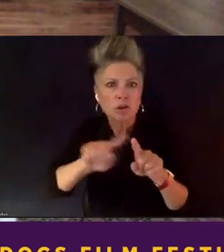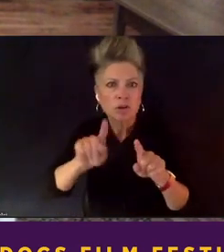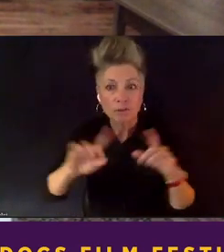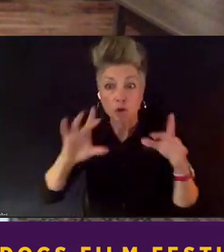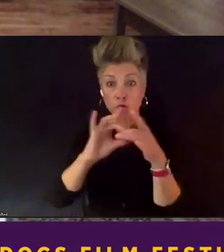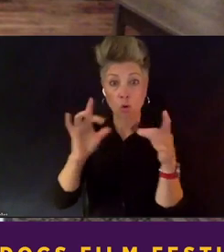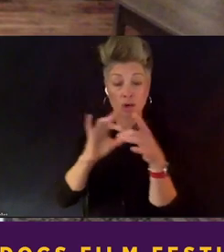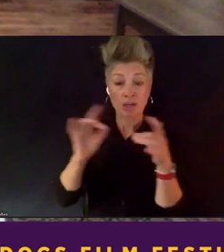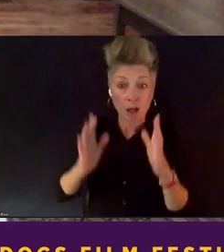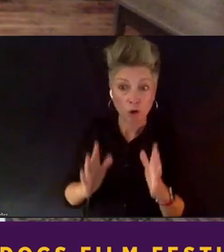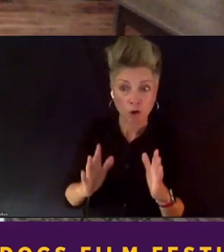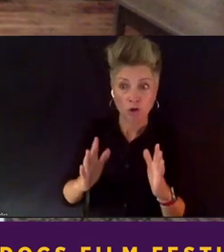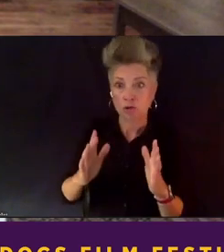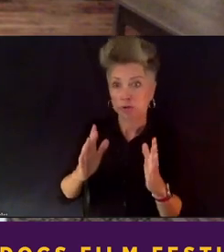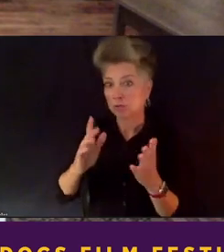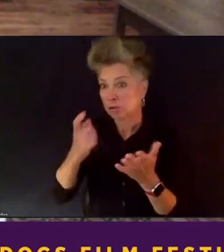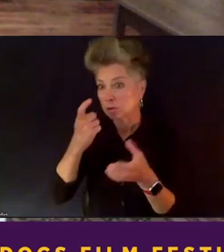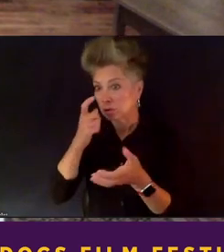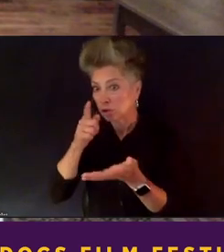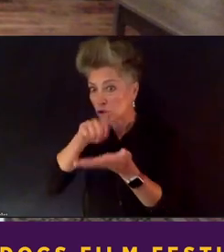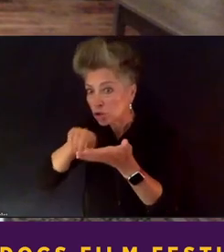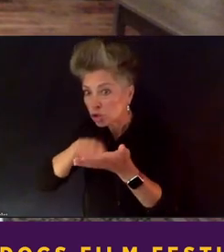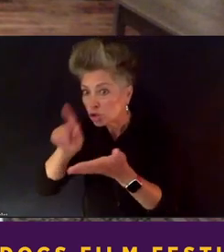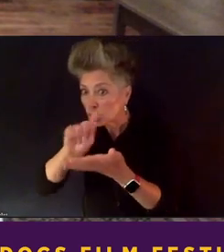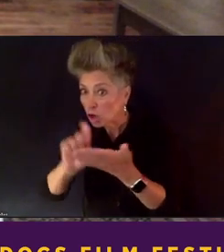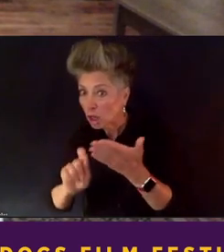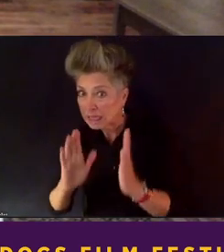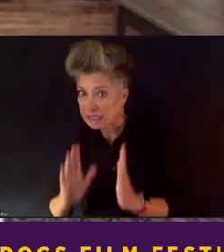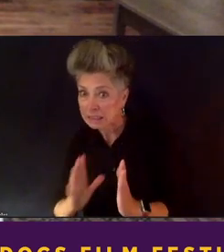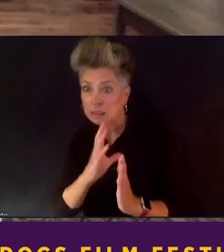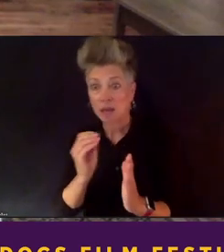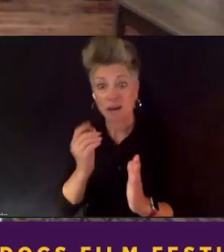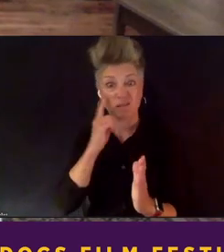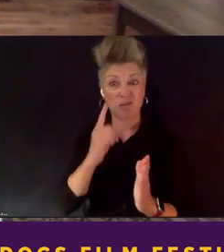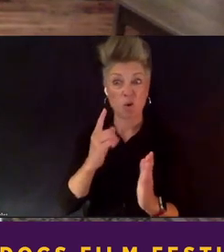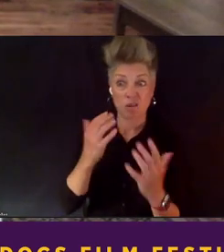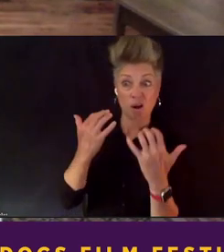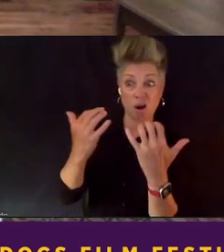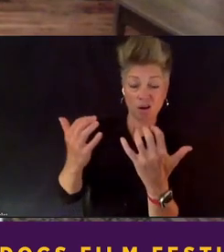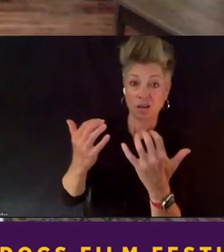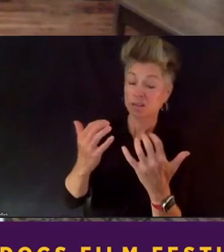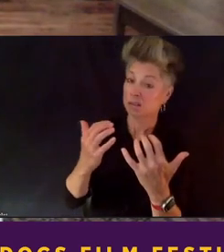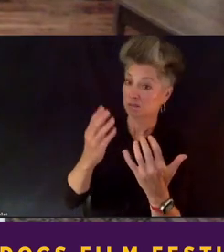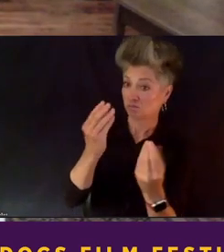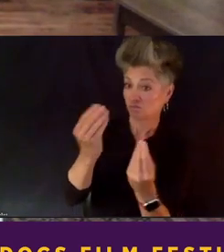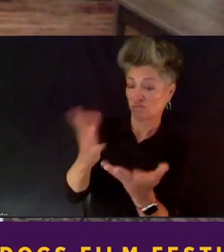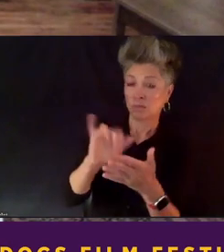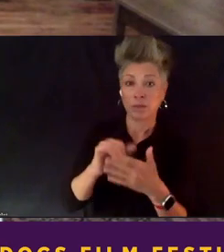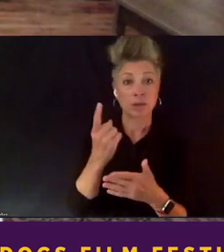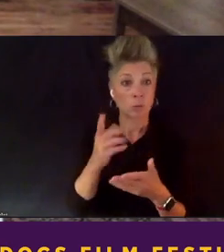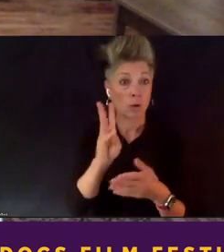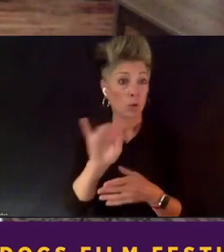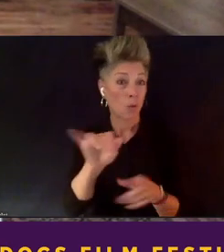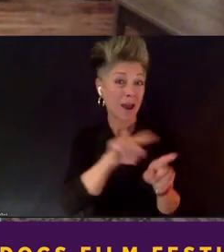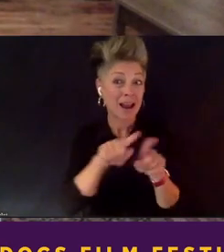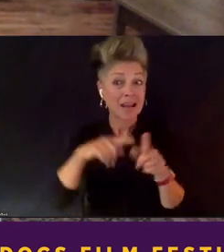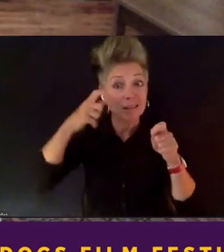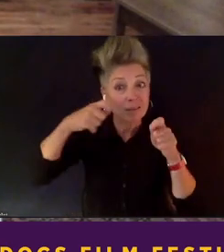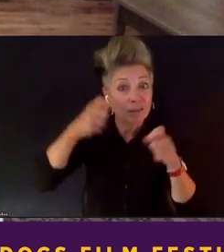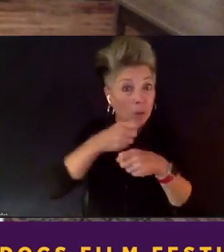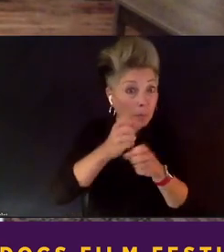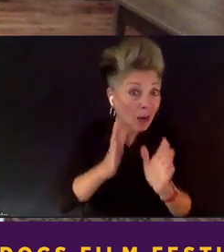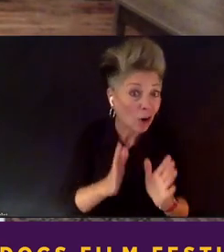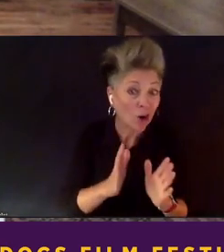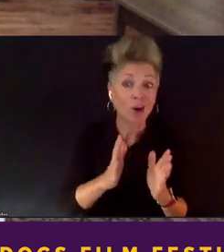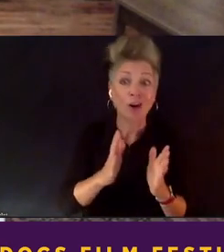And I guess to your audience, you know, that is certainly one way of a filmmaker and as a starting filmmaker